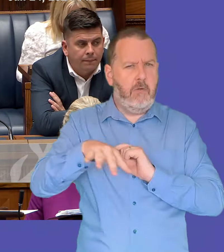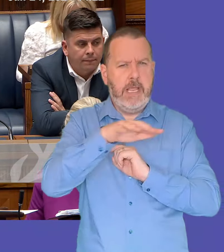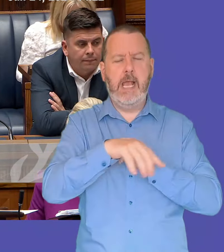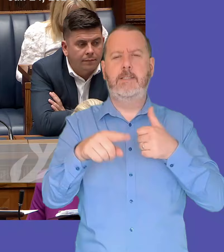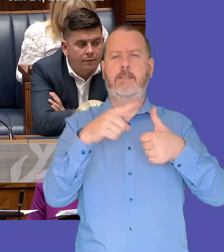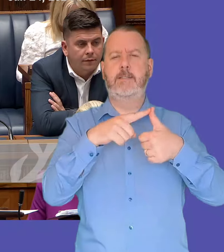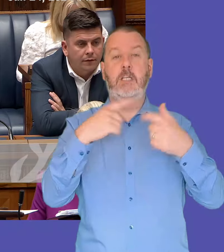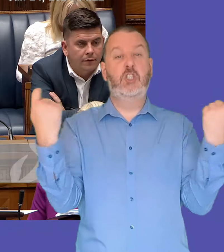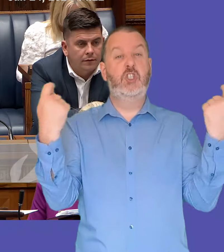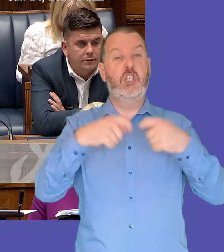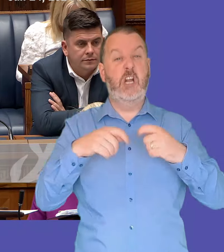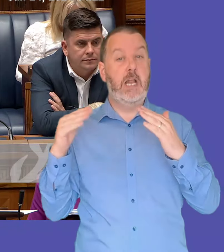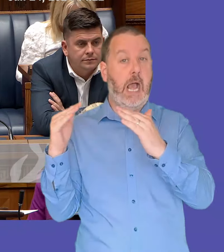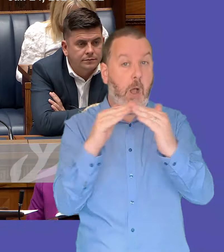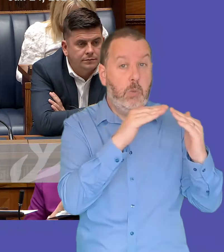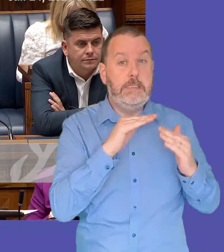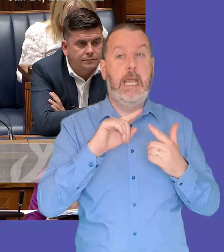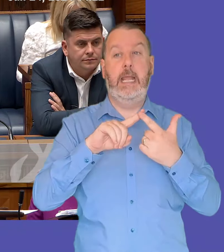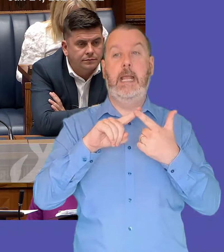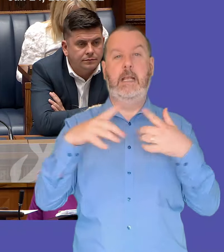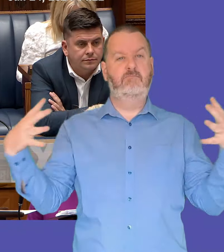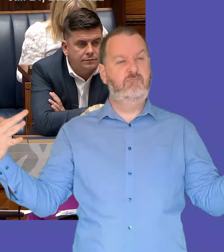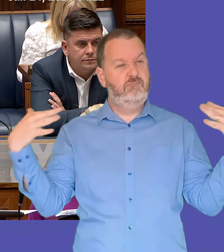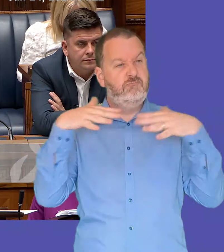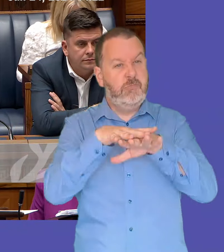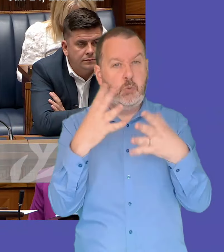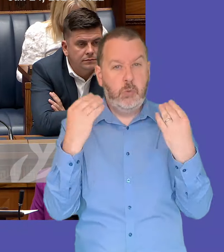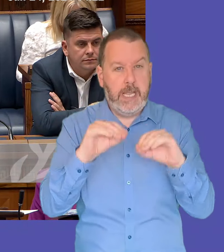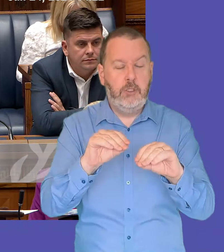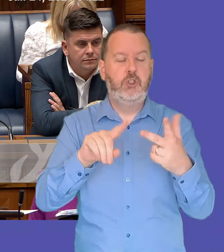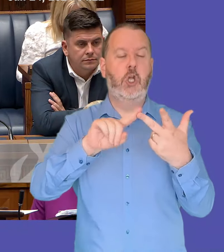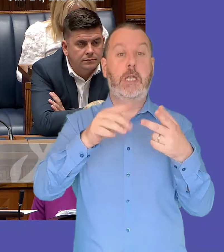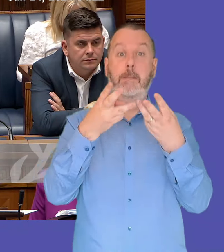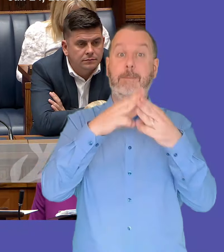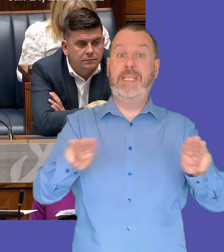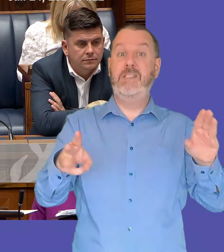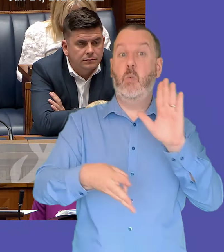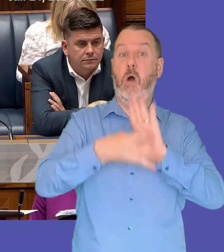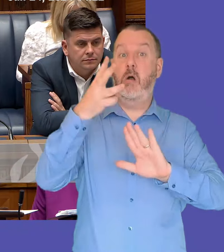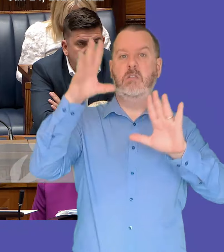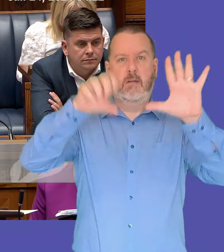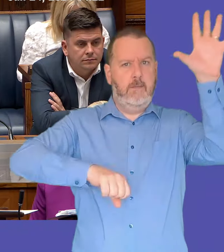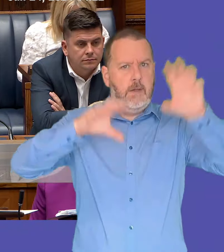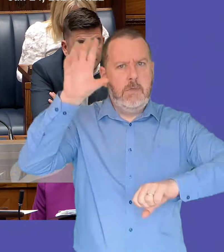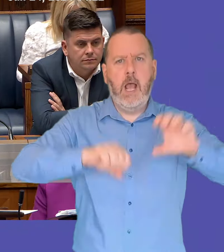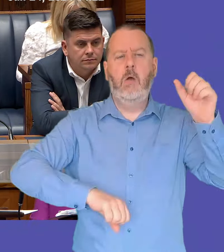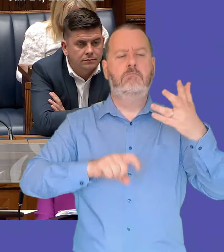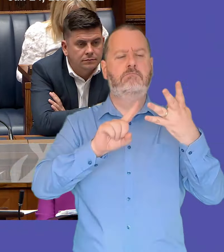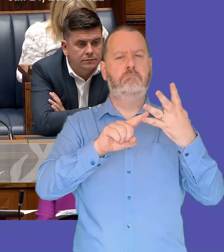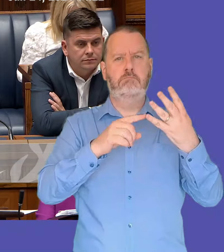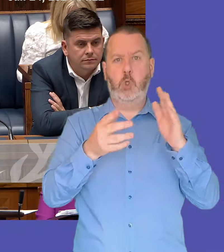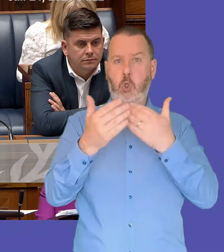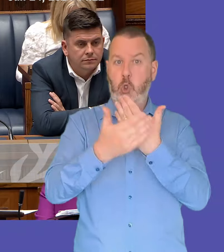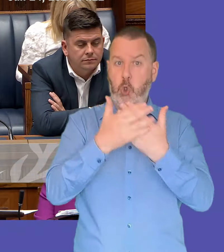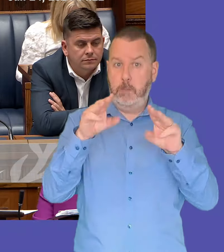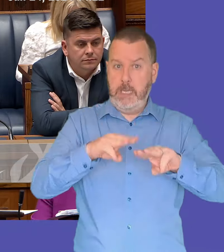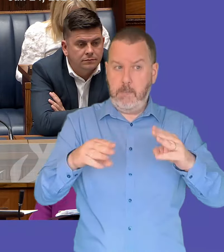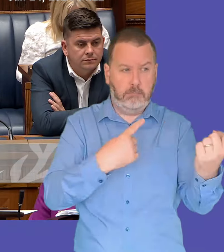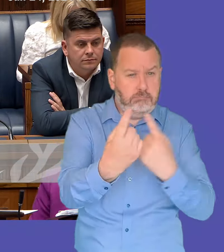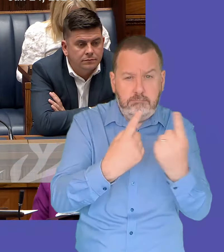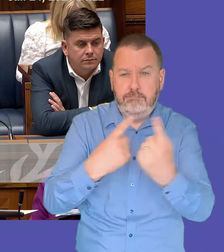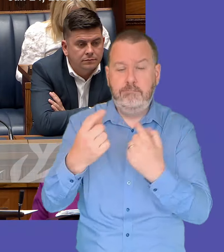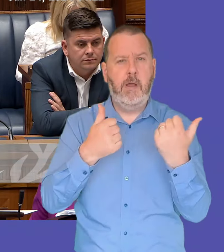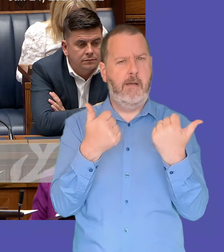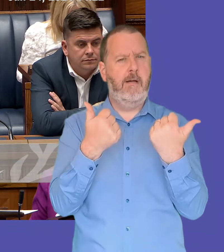shared housing shared education removing interface barriers and engaging with young people the makeup of society is increasingly